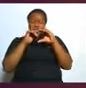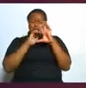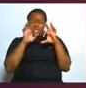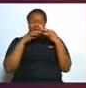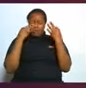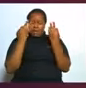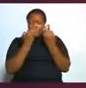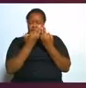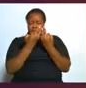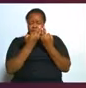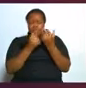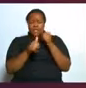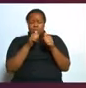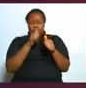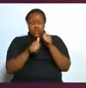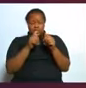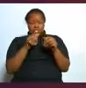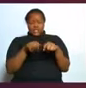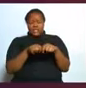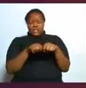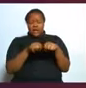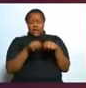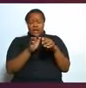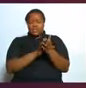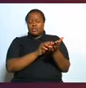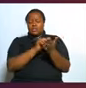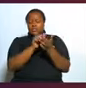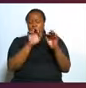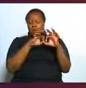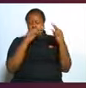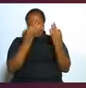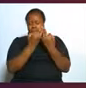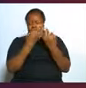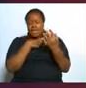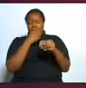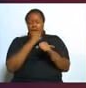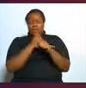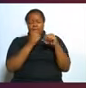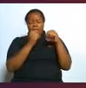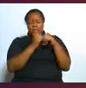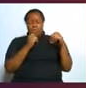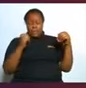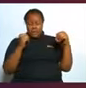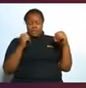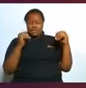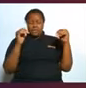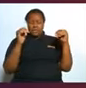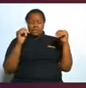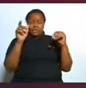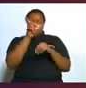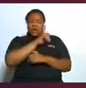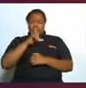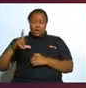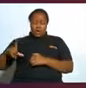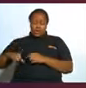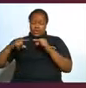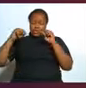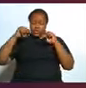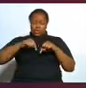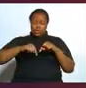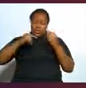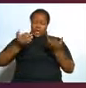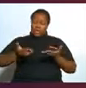that is tearing families apart oh lord today we bring these